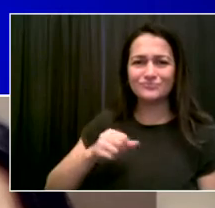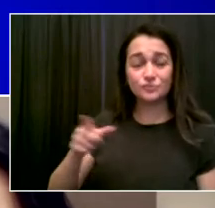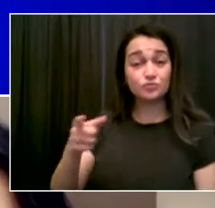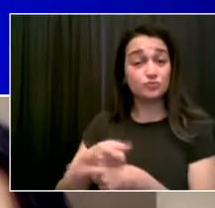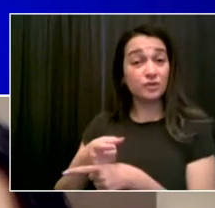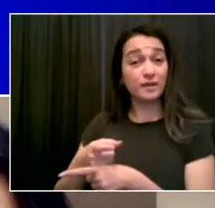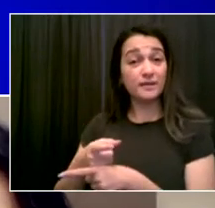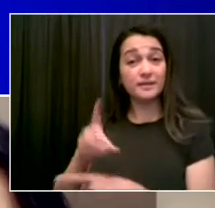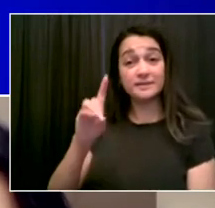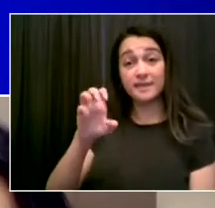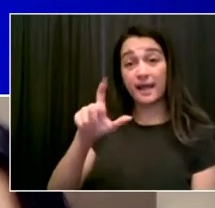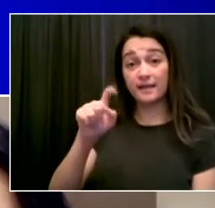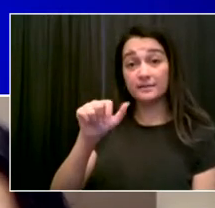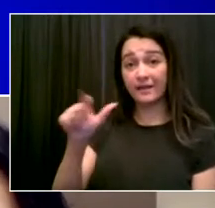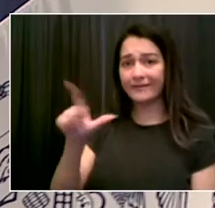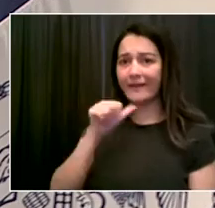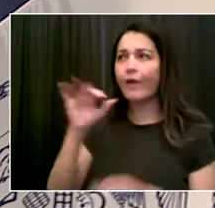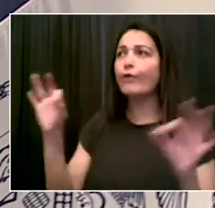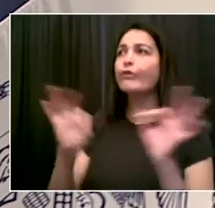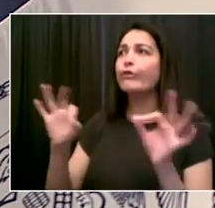you very, very much for joining us today.